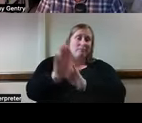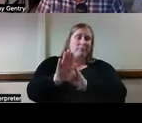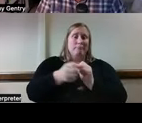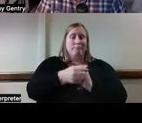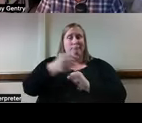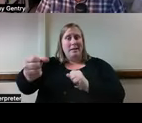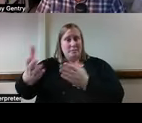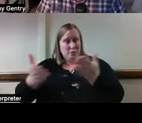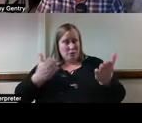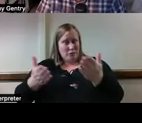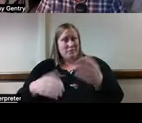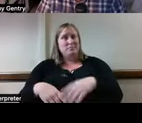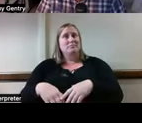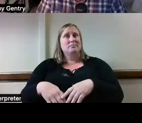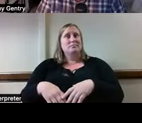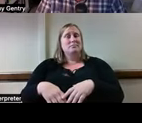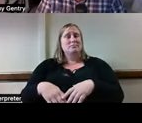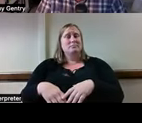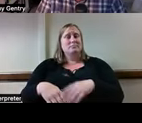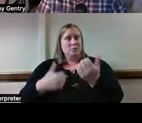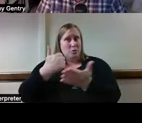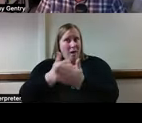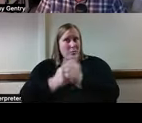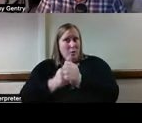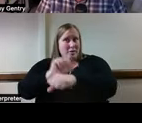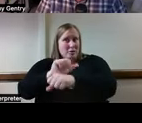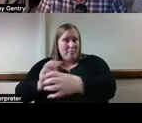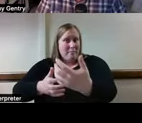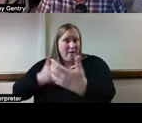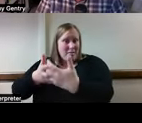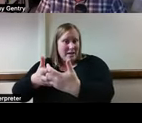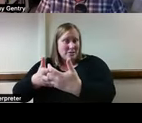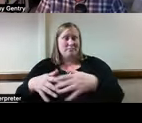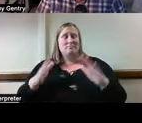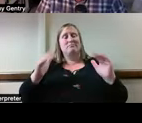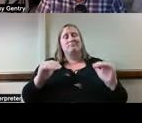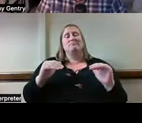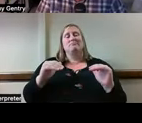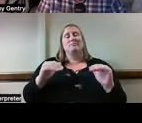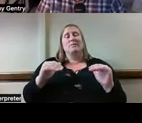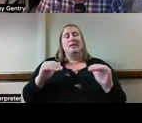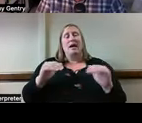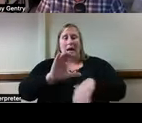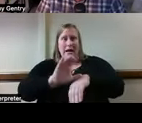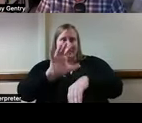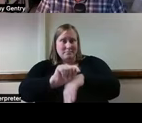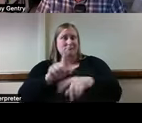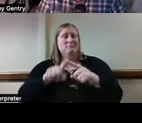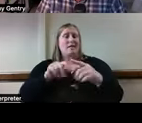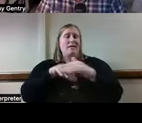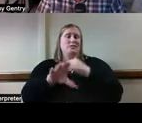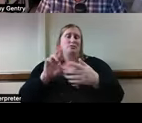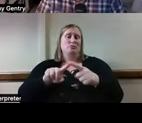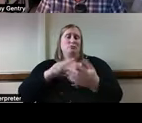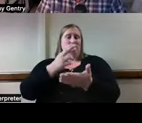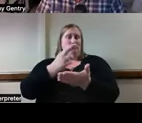including assistance with employment and job accommodations. And provision of consultation about and access to rehabilitation